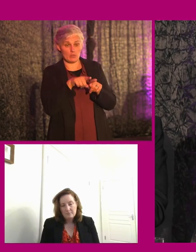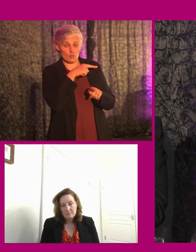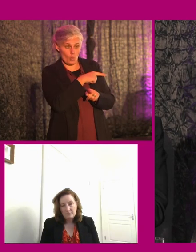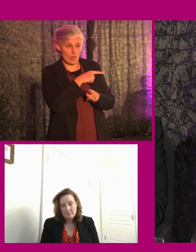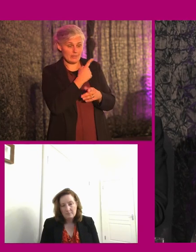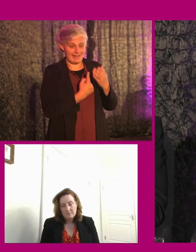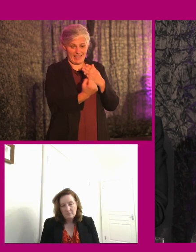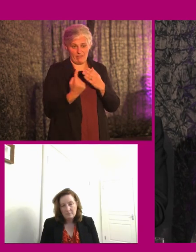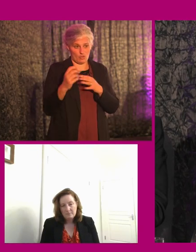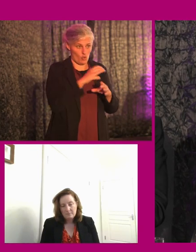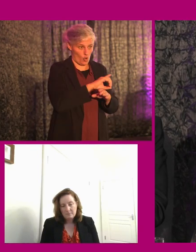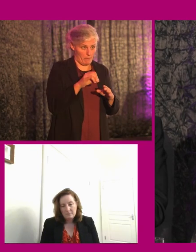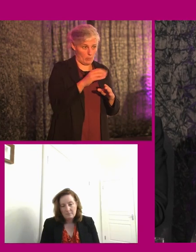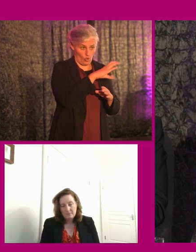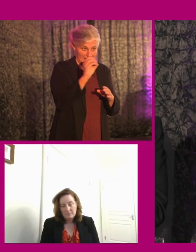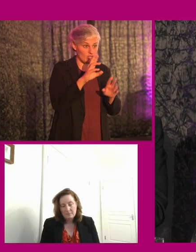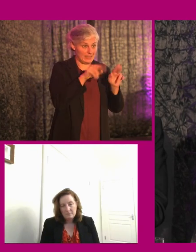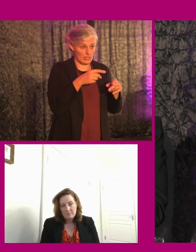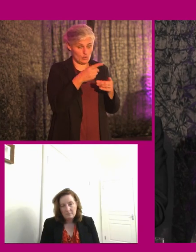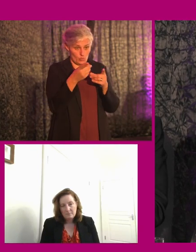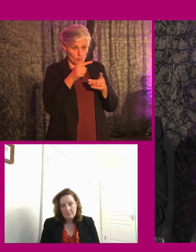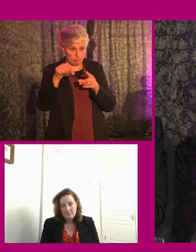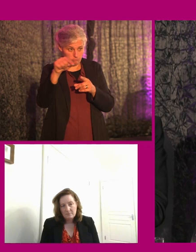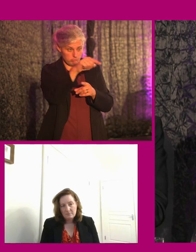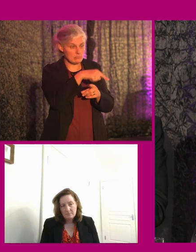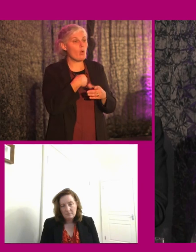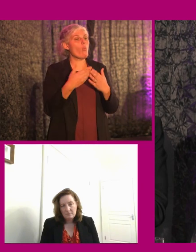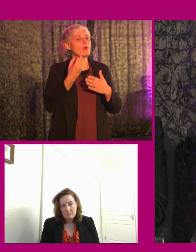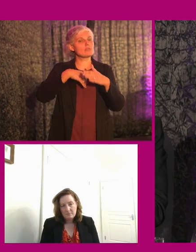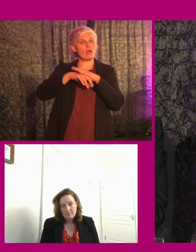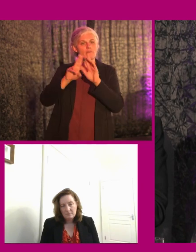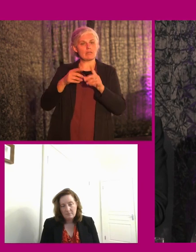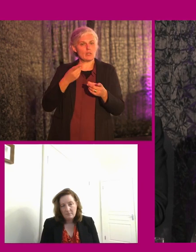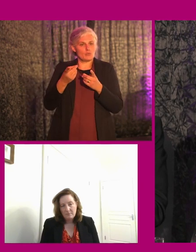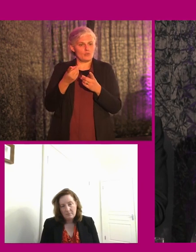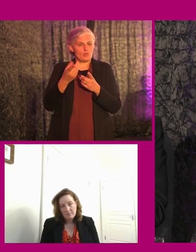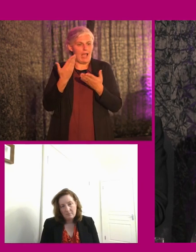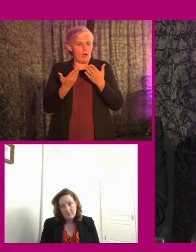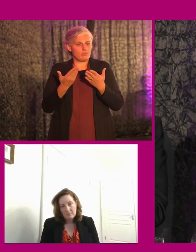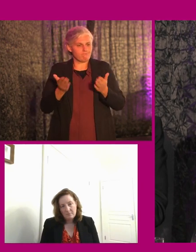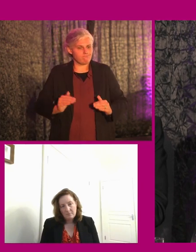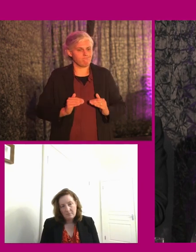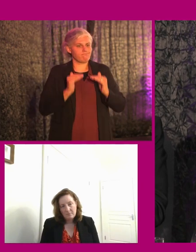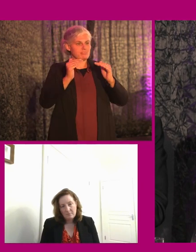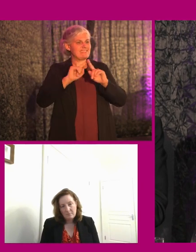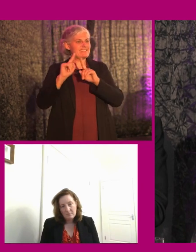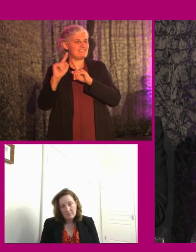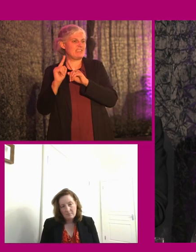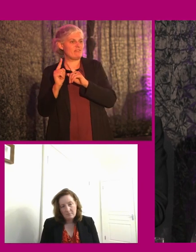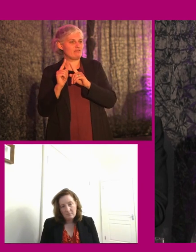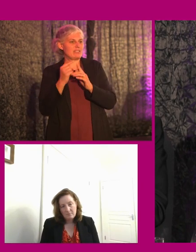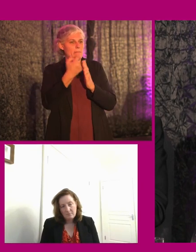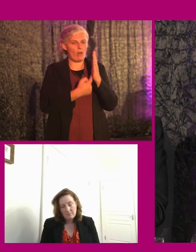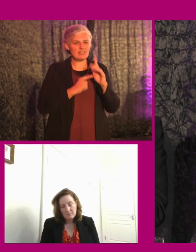individual companies can do. I mean, I guess what we're focusing in is what government can do to push the agenda within different companies. We